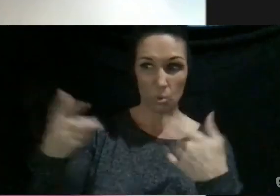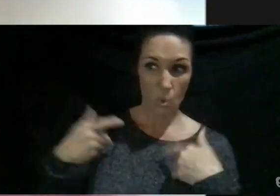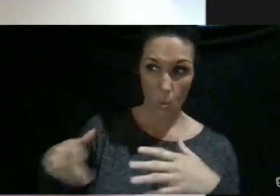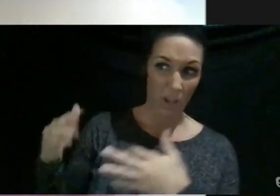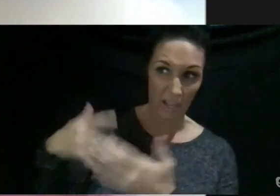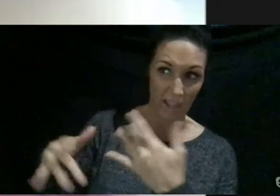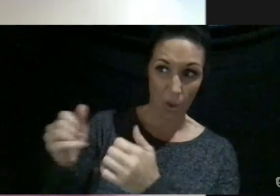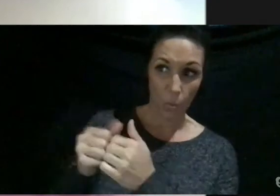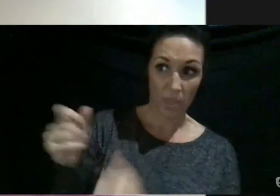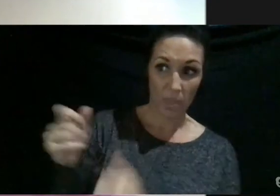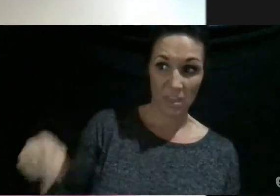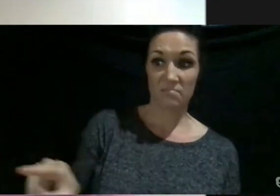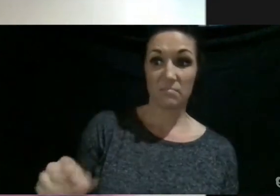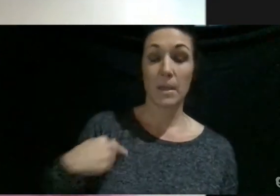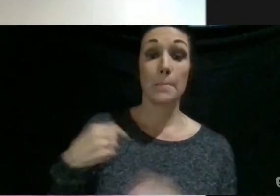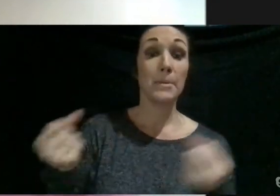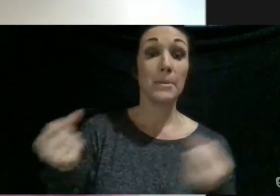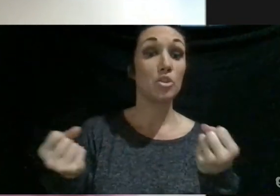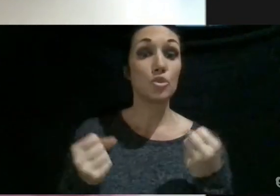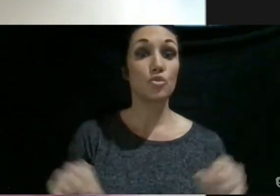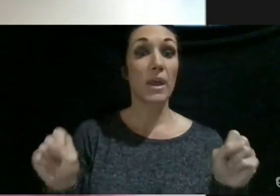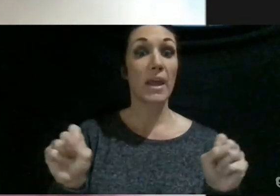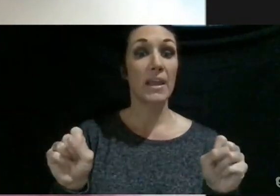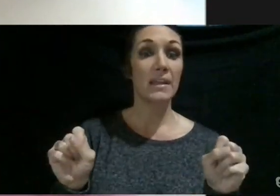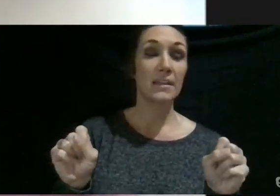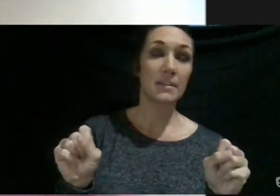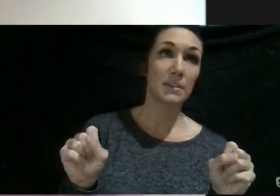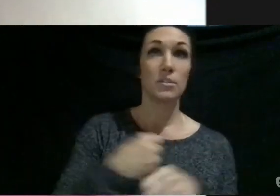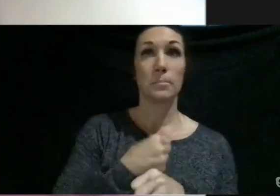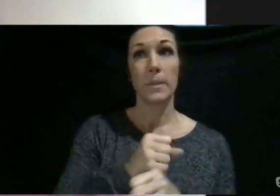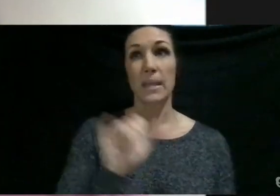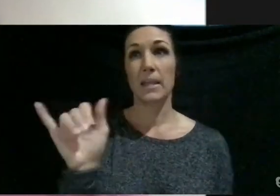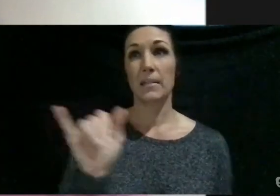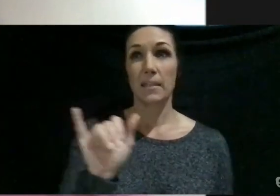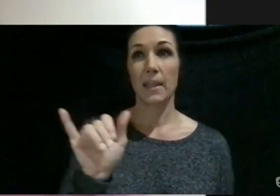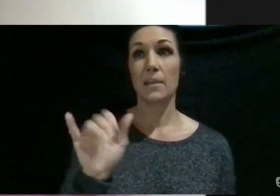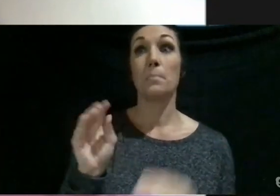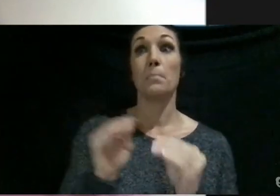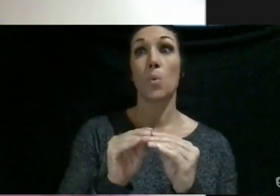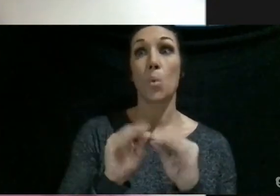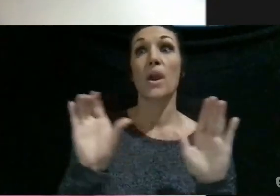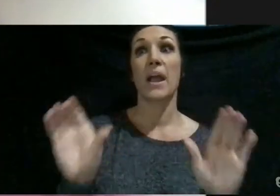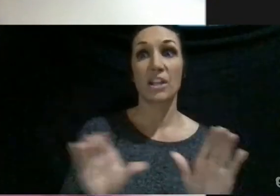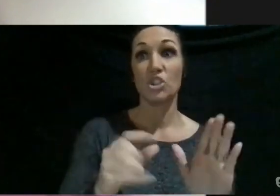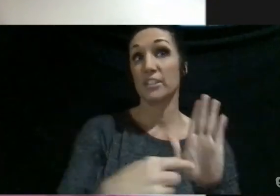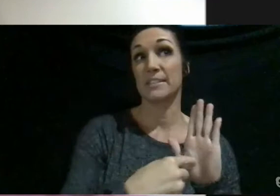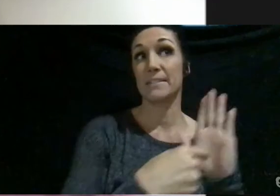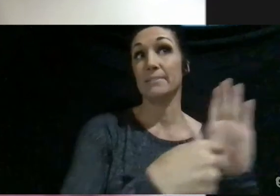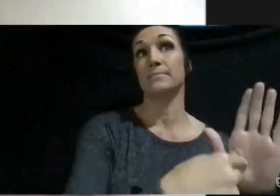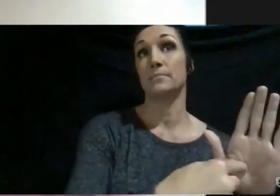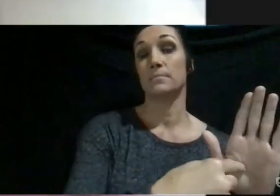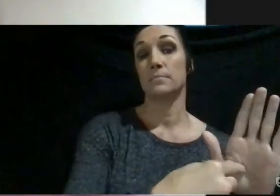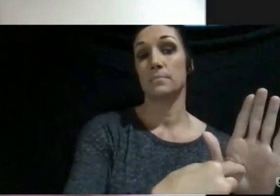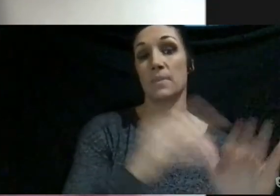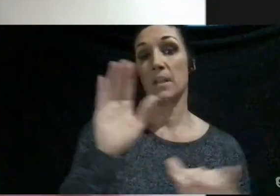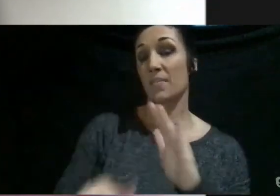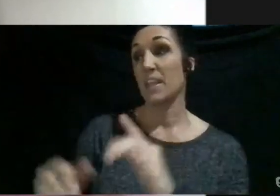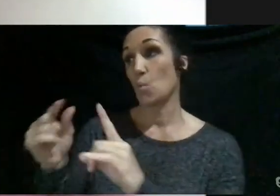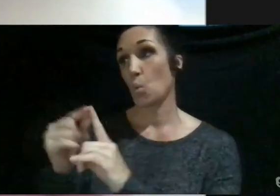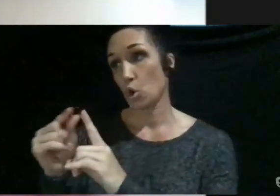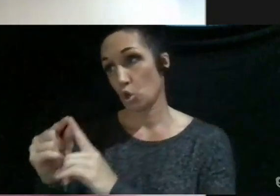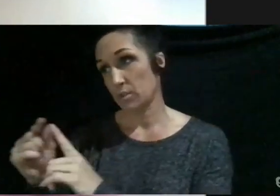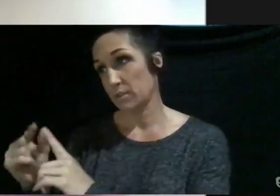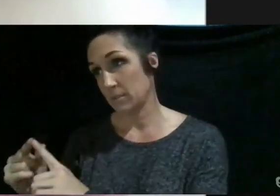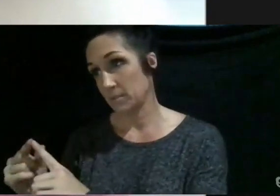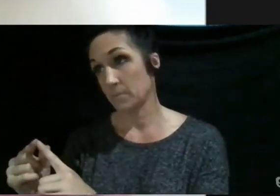people. I've been trying to make it more actions before words. So you, you